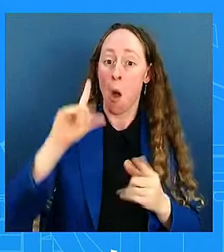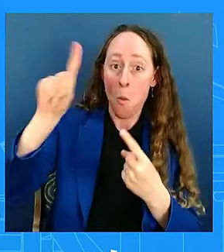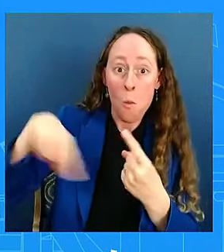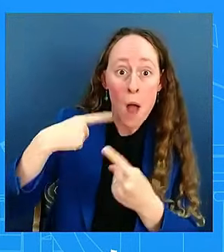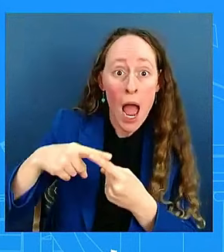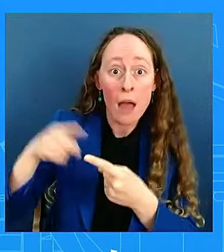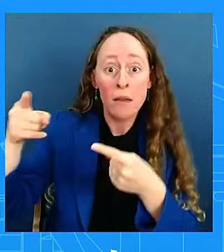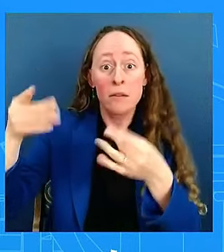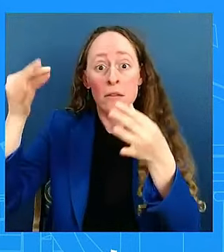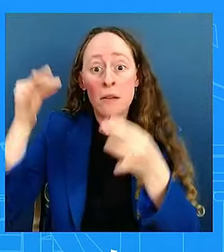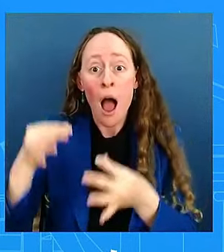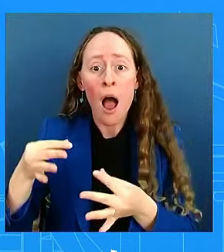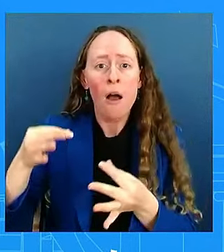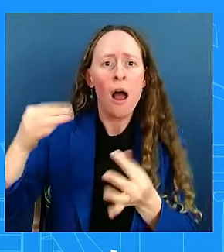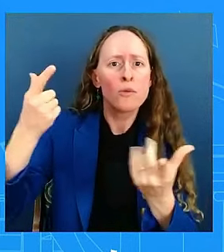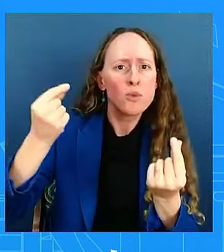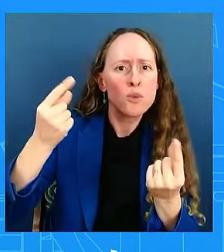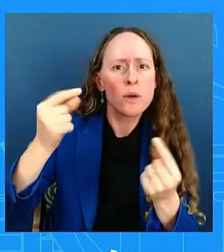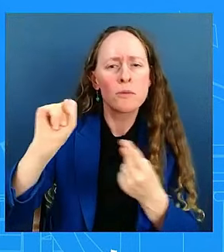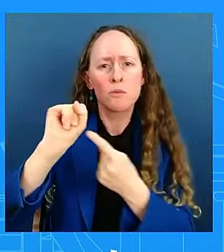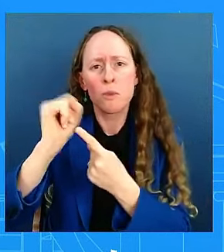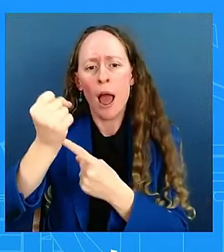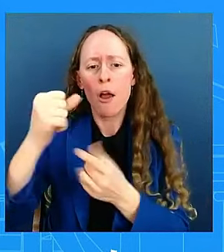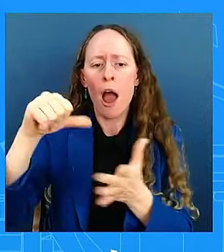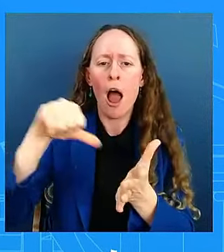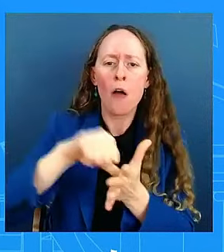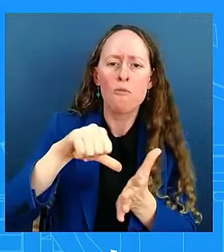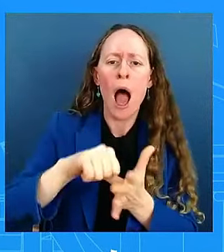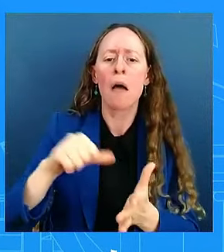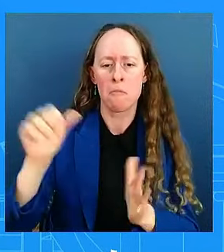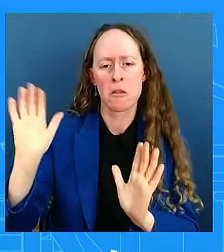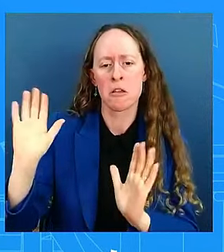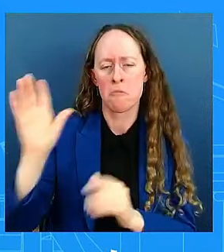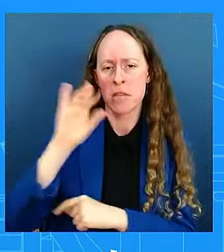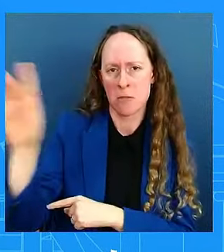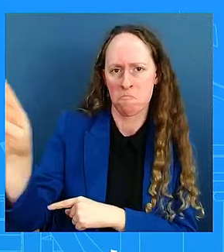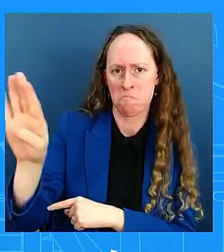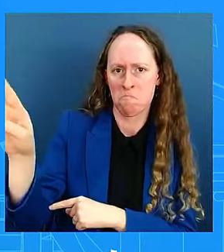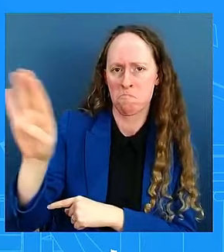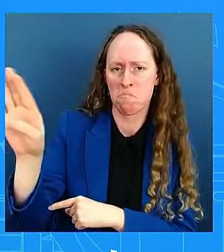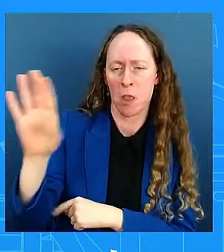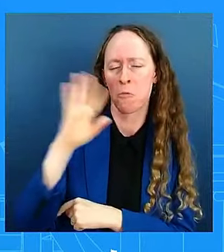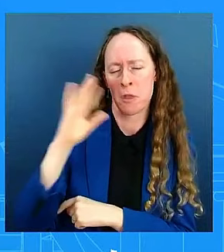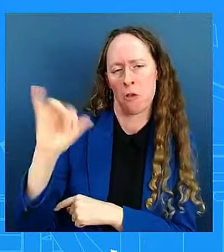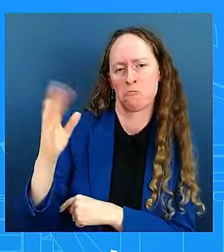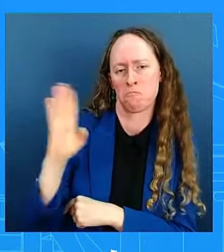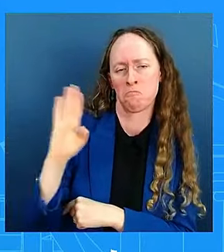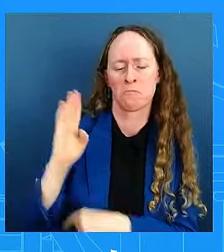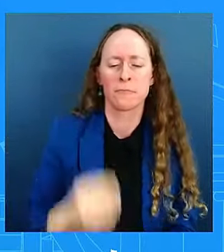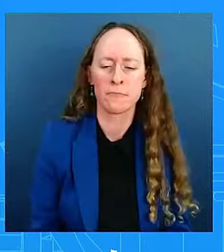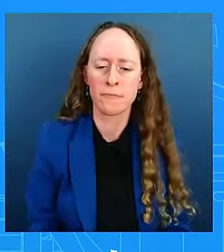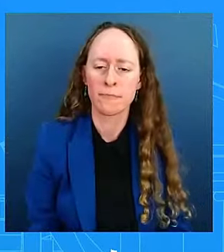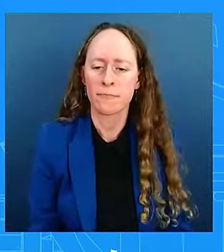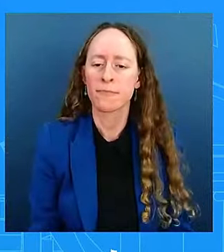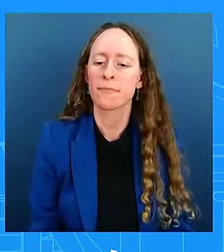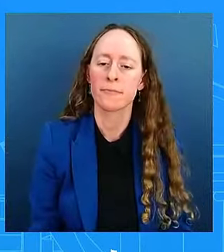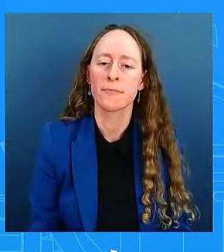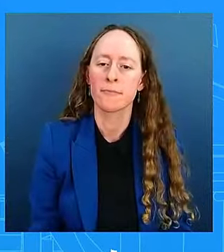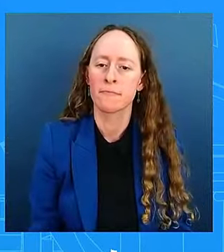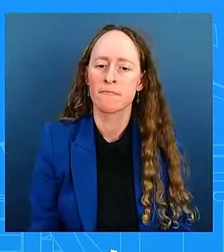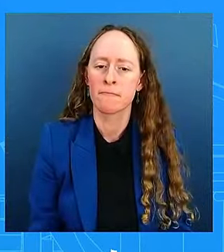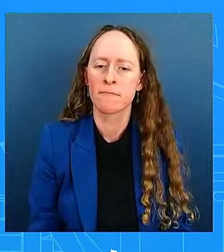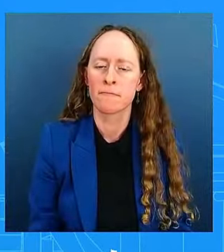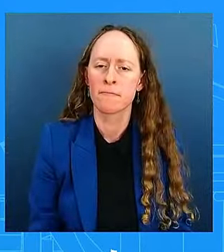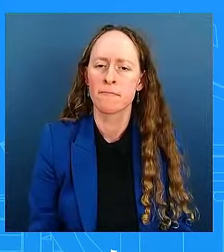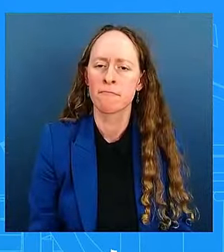discussion. Good. Thank you. Thank you, Mr. President, for being here. What are you advising the Israelis to do in terms of their retaliation to Iran?